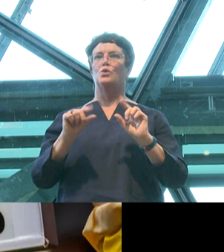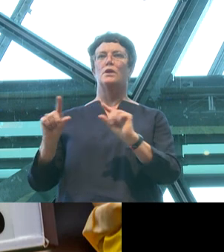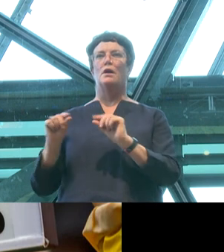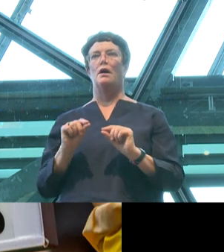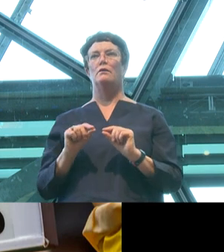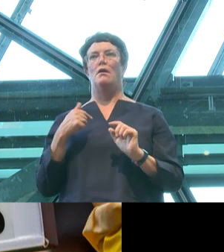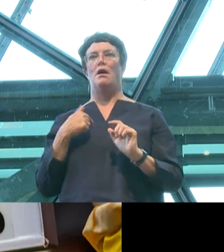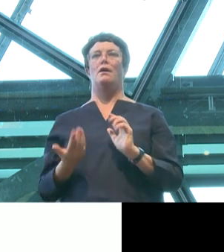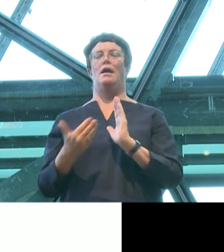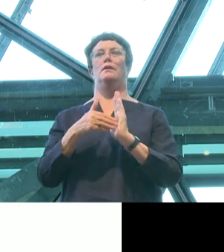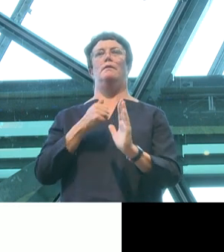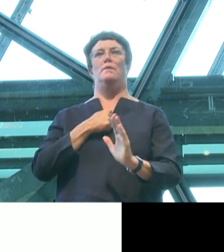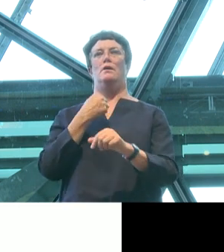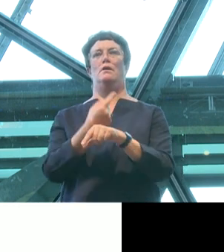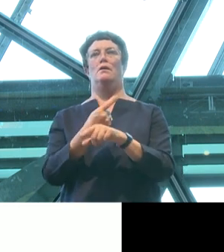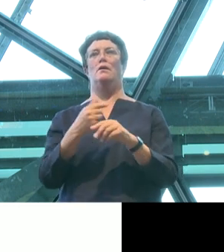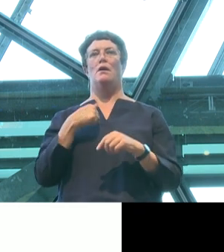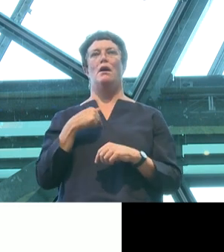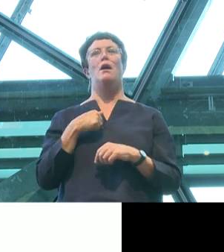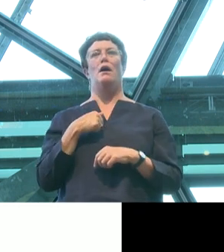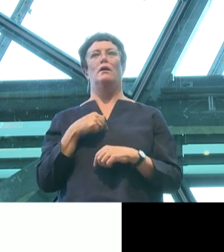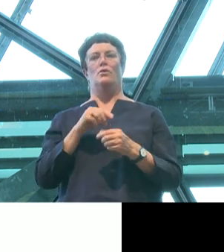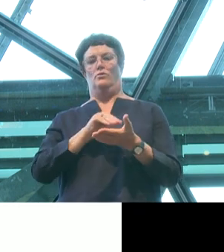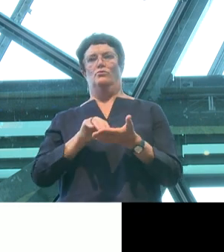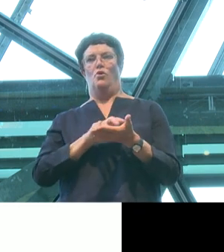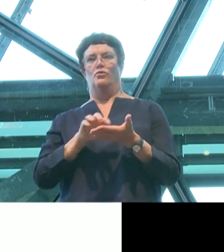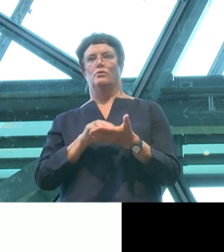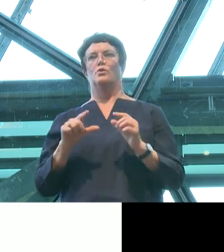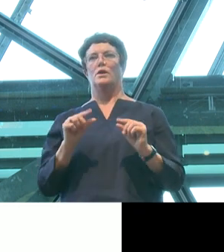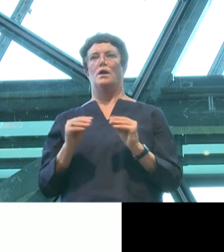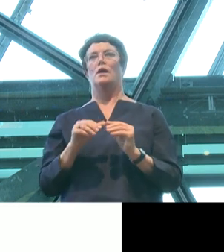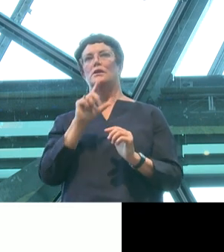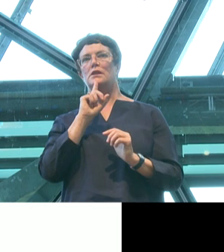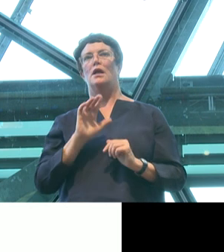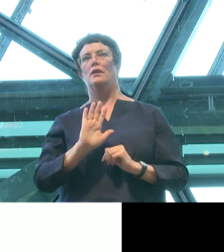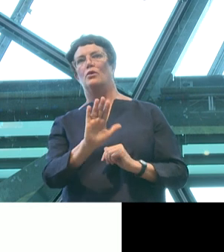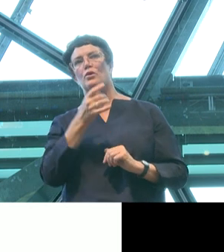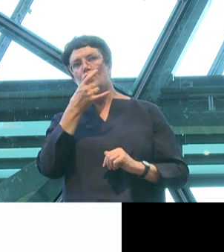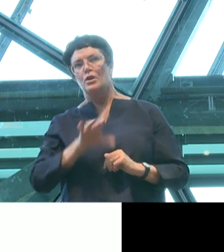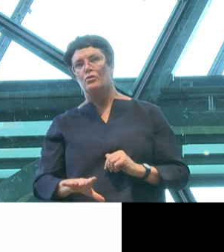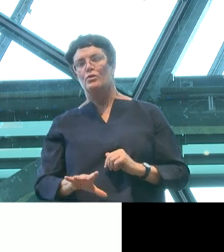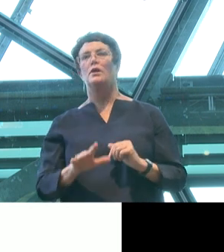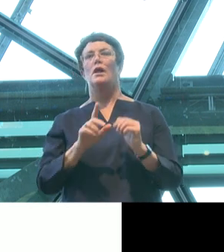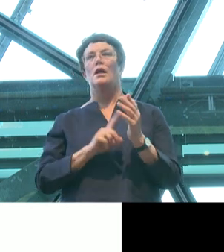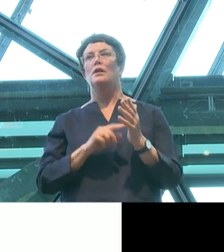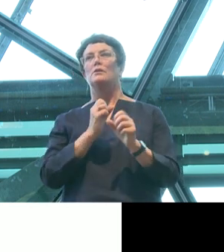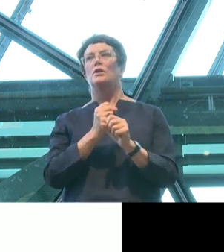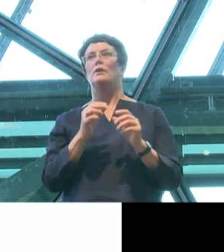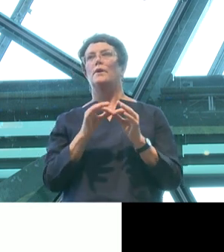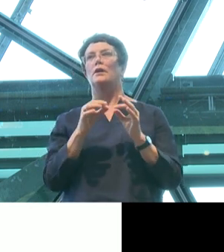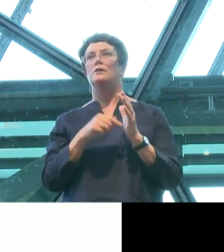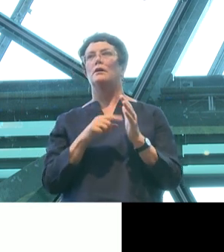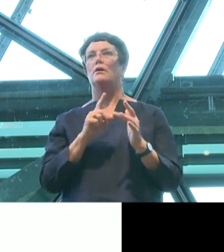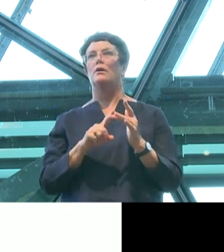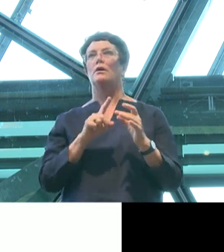and then I added my own. I wrote, tell your kids, no matter how young, that being LGBTIQ is fine, that bullying is torture, and then